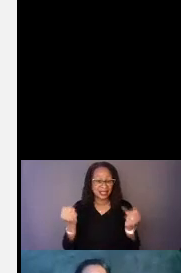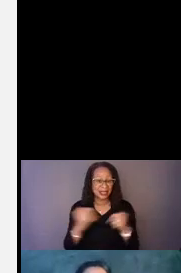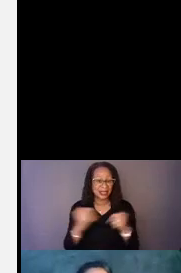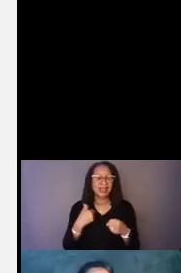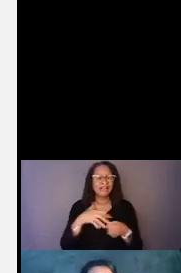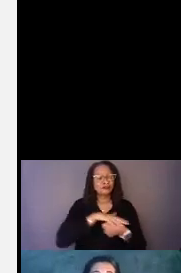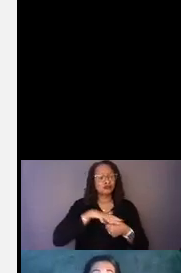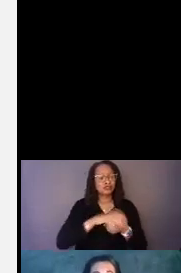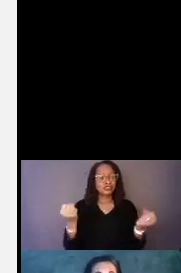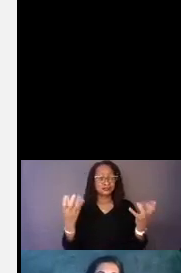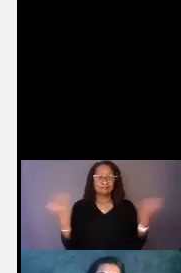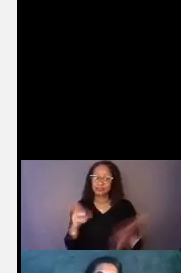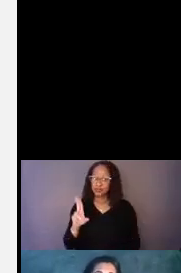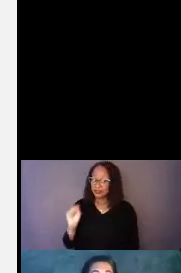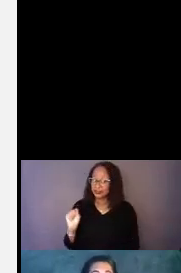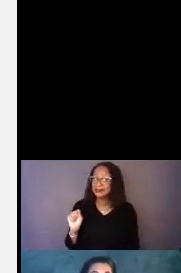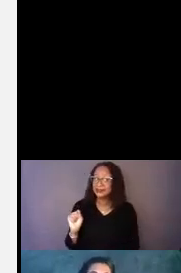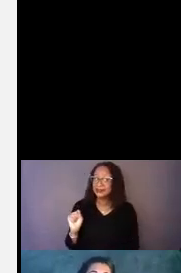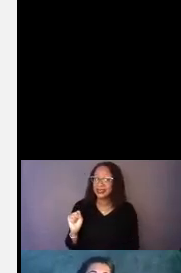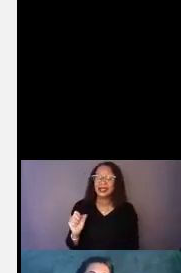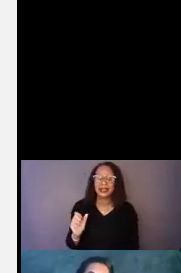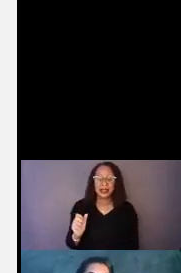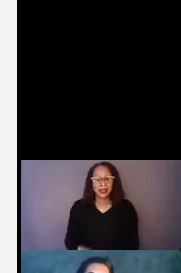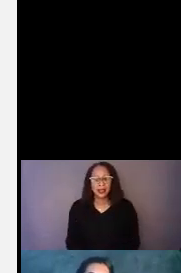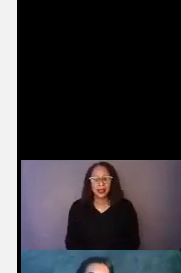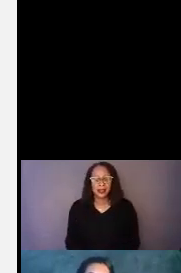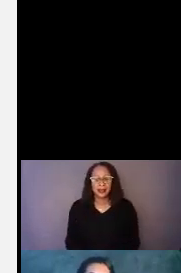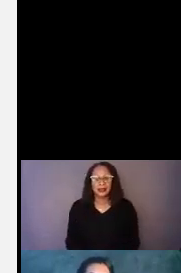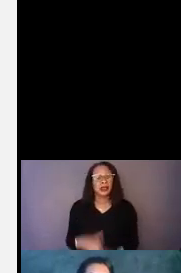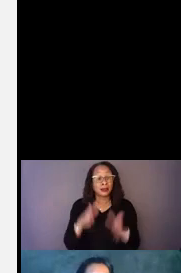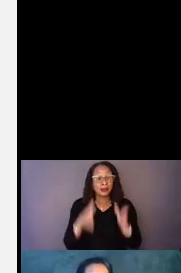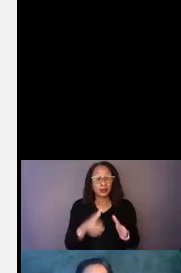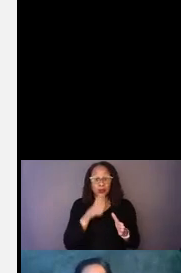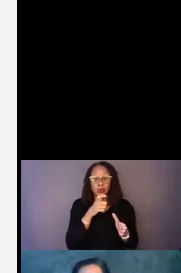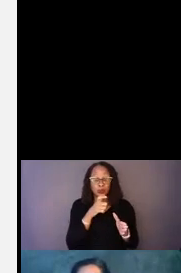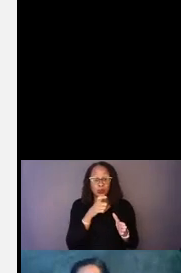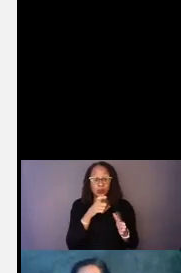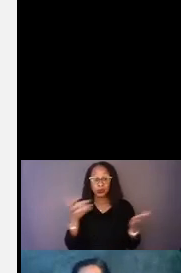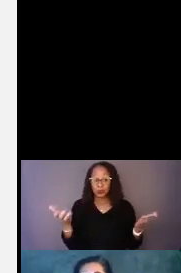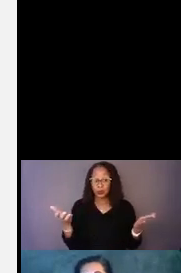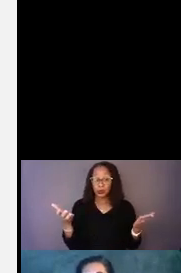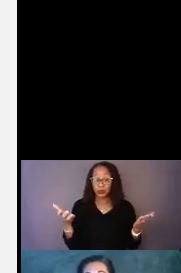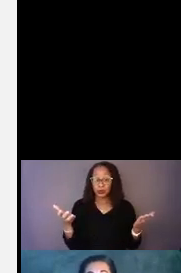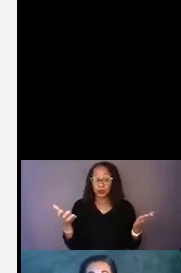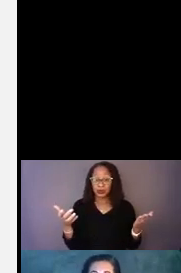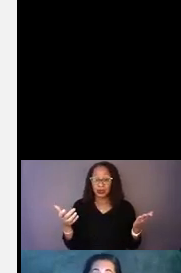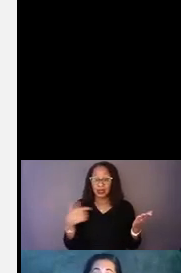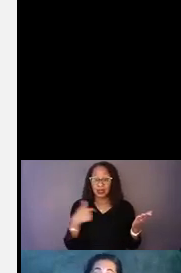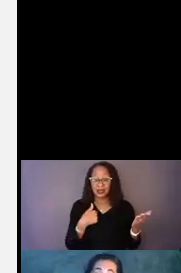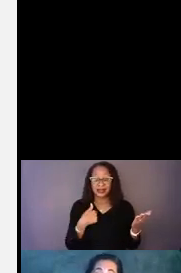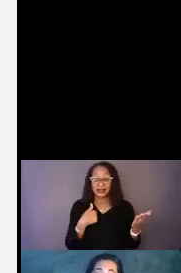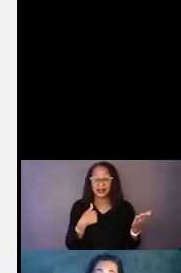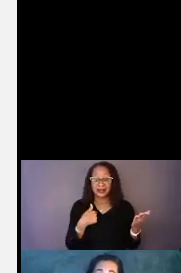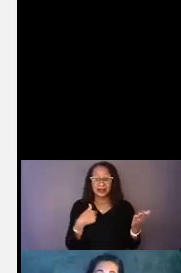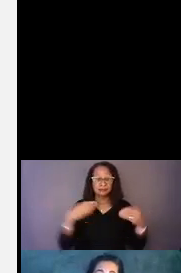regional signs, even in the US, of the way someone signs. But I'll tell you, I sign the way I